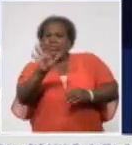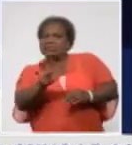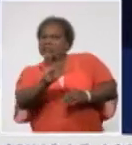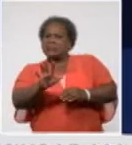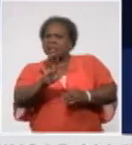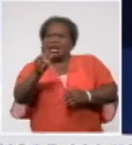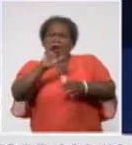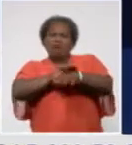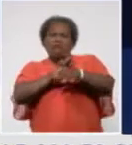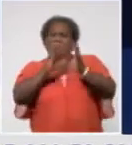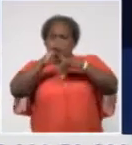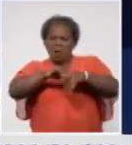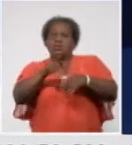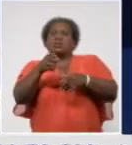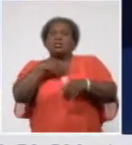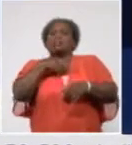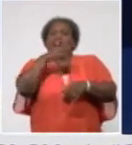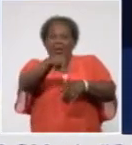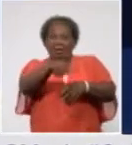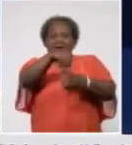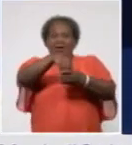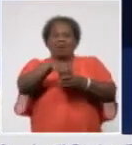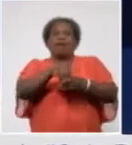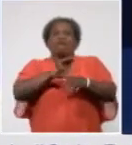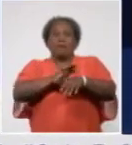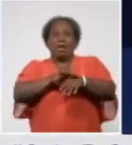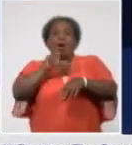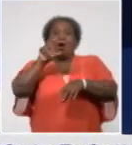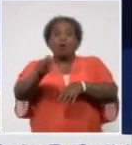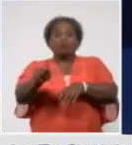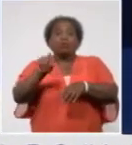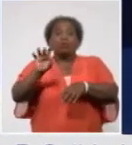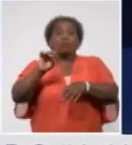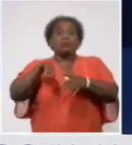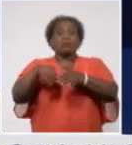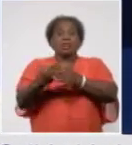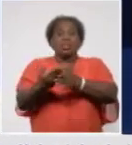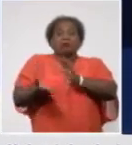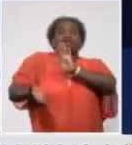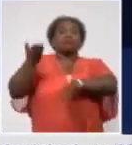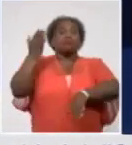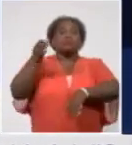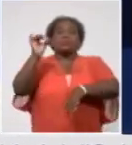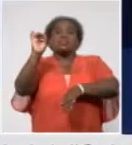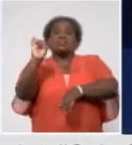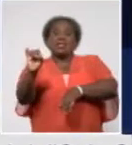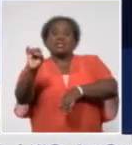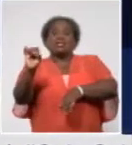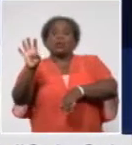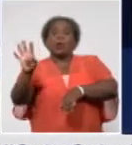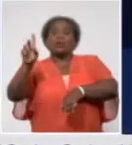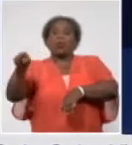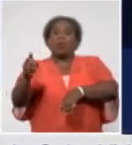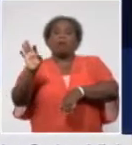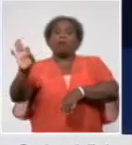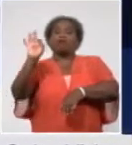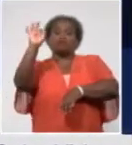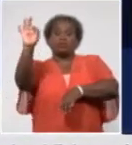to have tested positive for the virus in Cuba. Of these 482 cases,